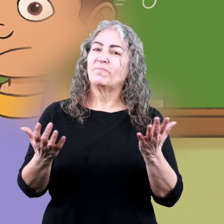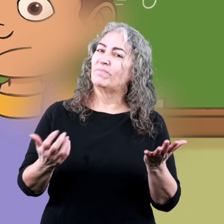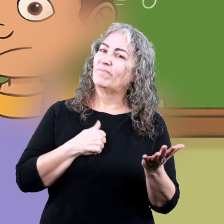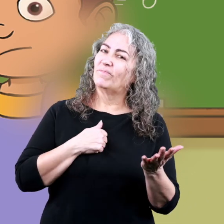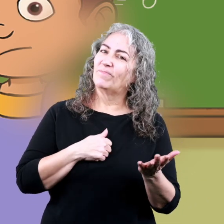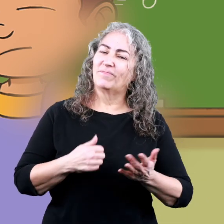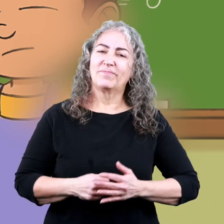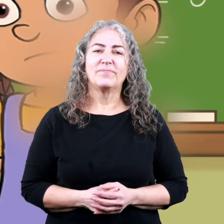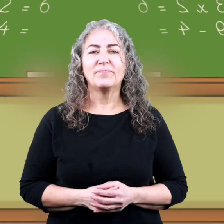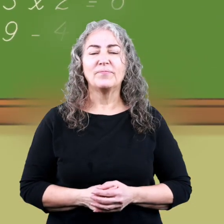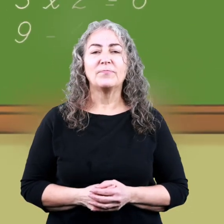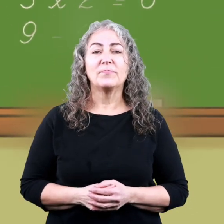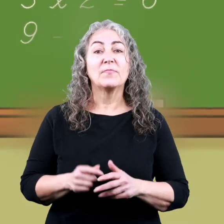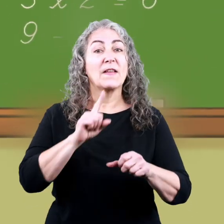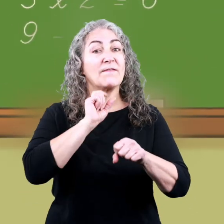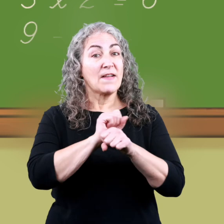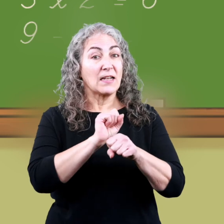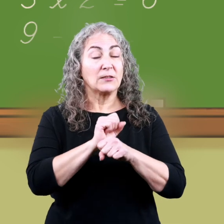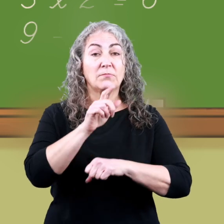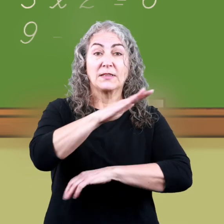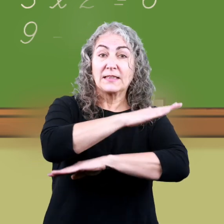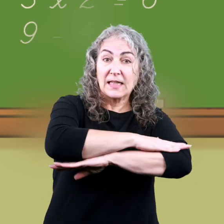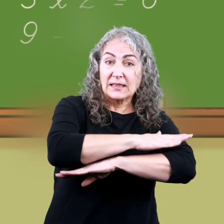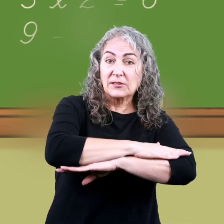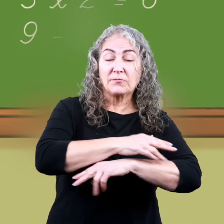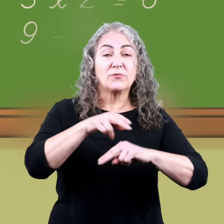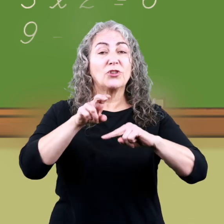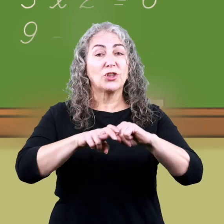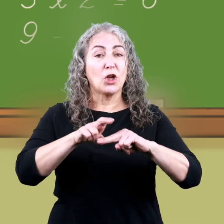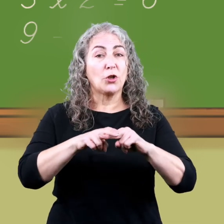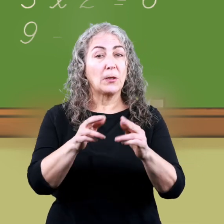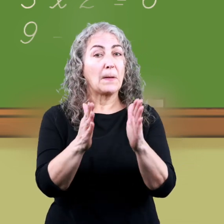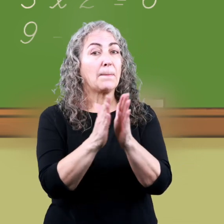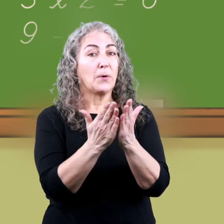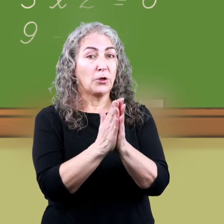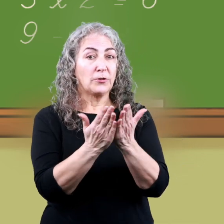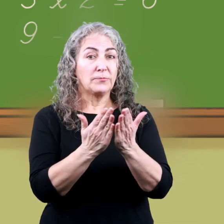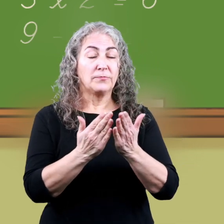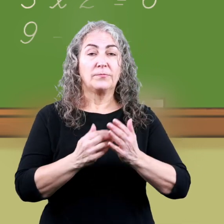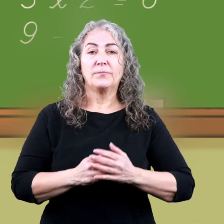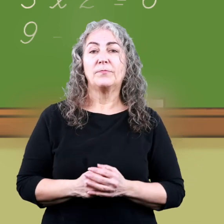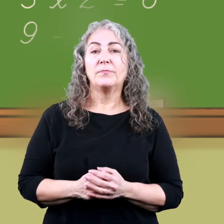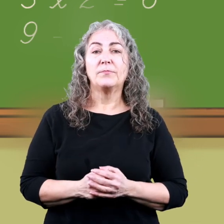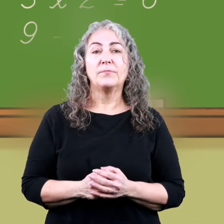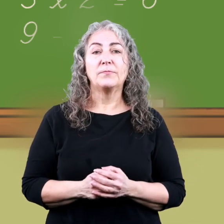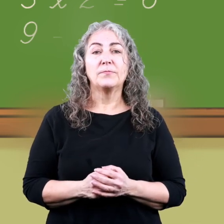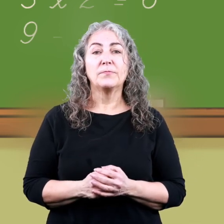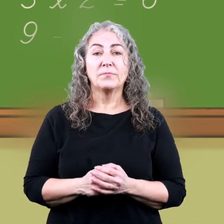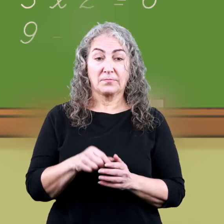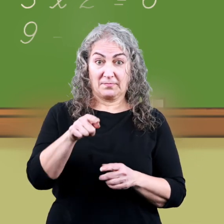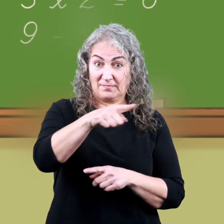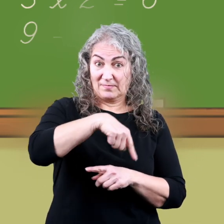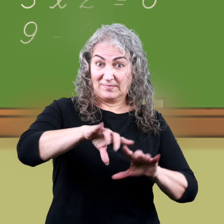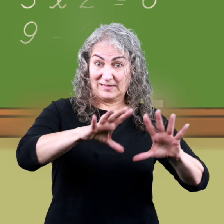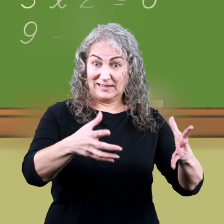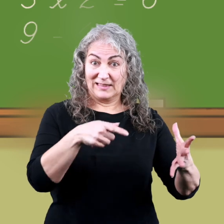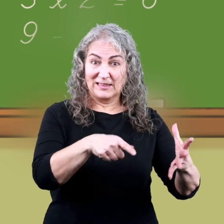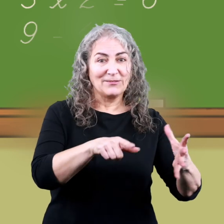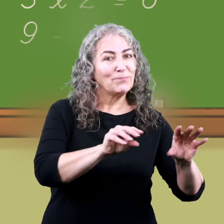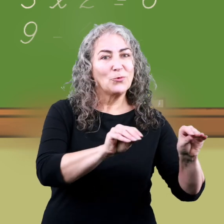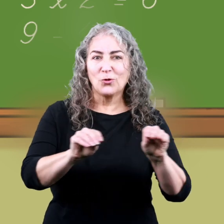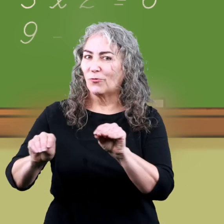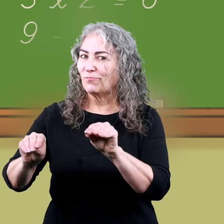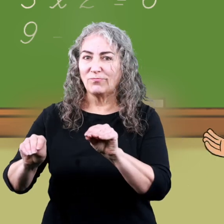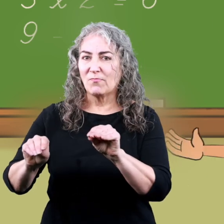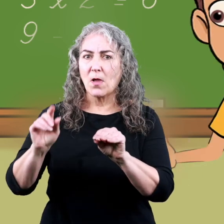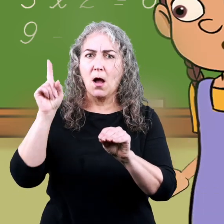Sorry. In fact, your desk, your chair, your books, none of those things are going